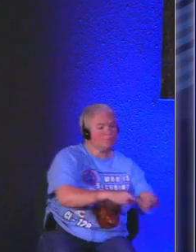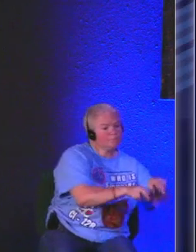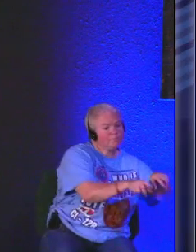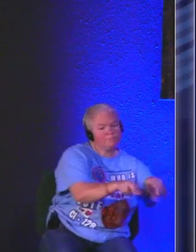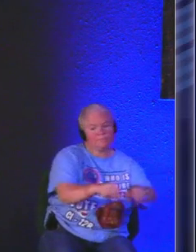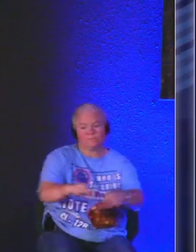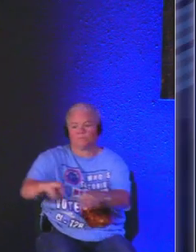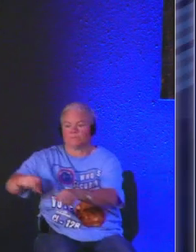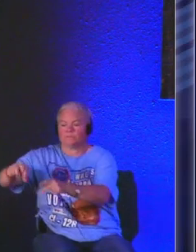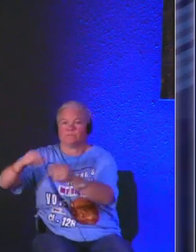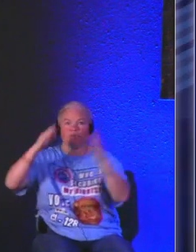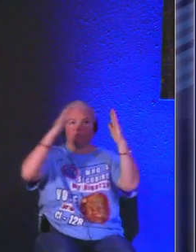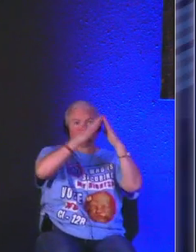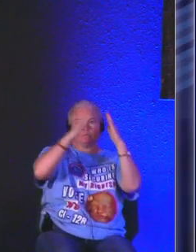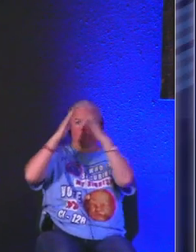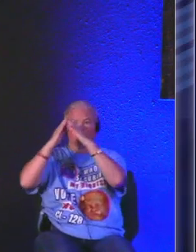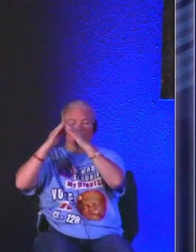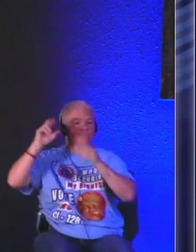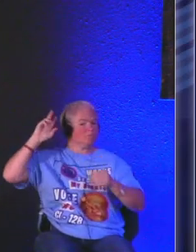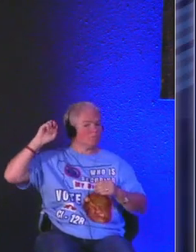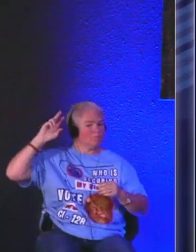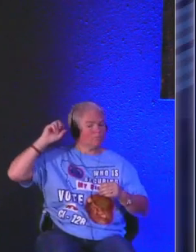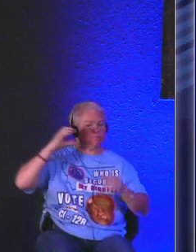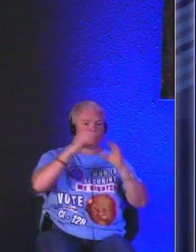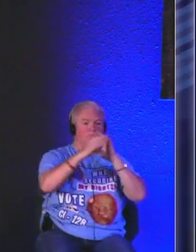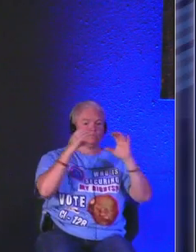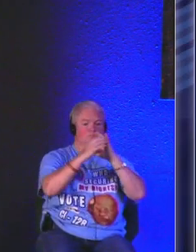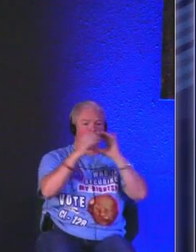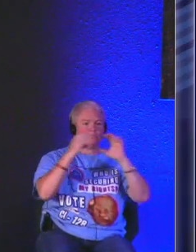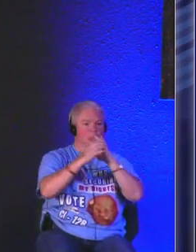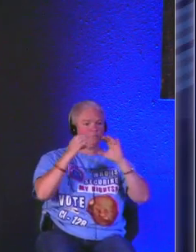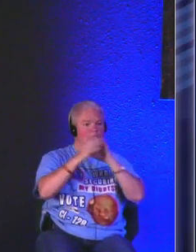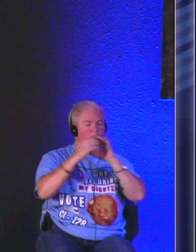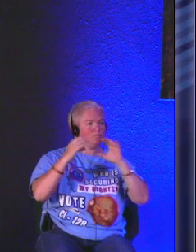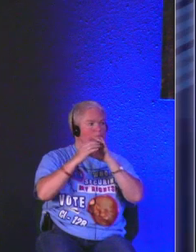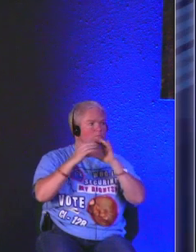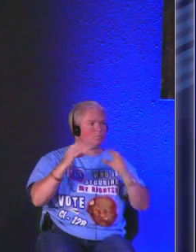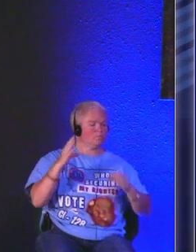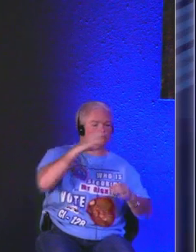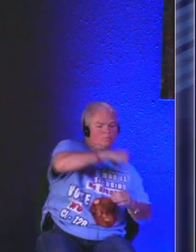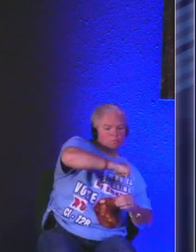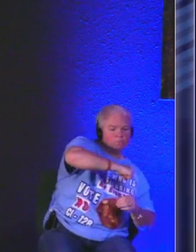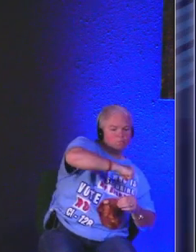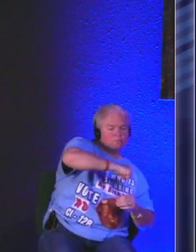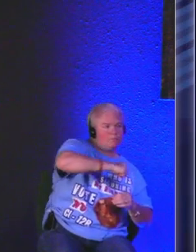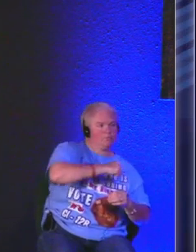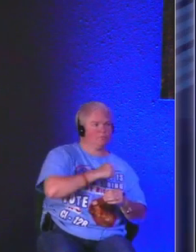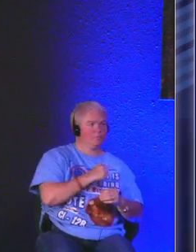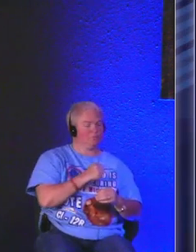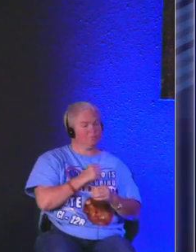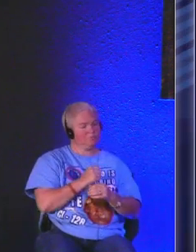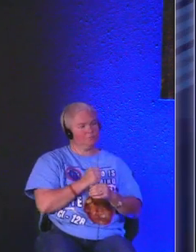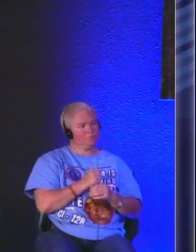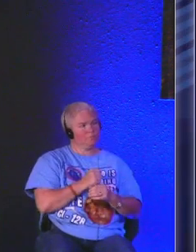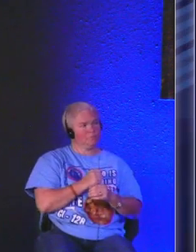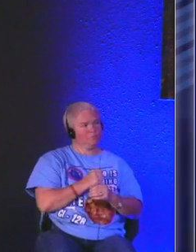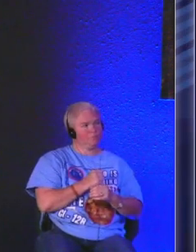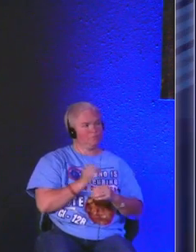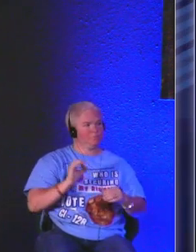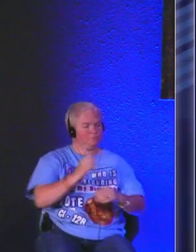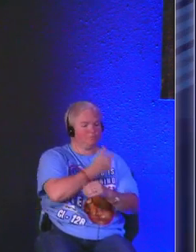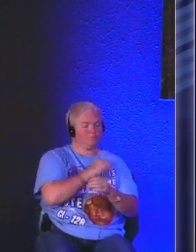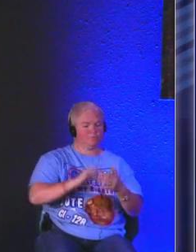I watch what's going on I listen to conversations I guess that's eavesdropping right you're not supposed to do that but